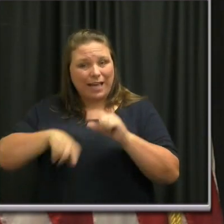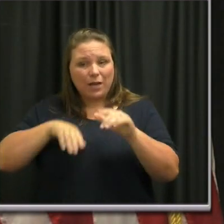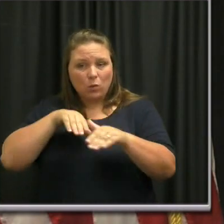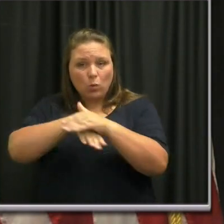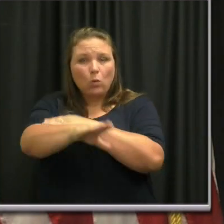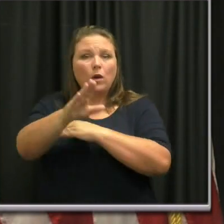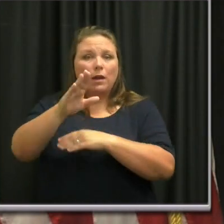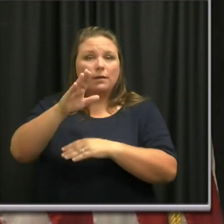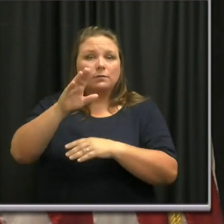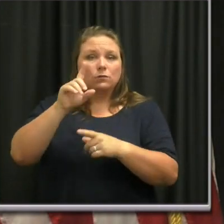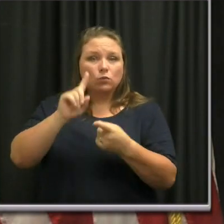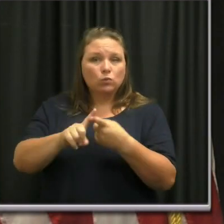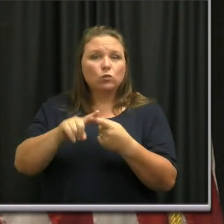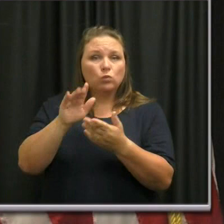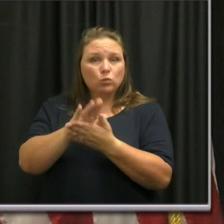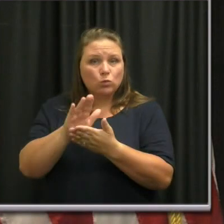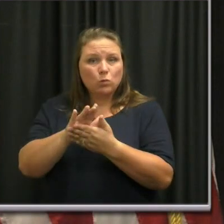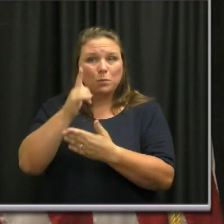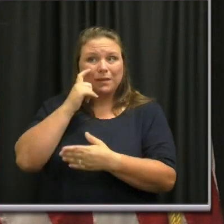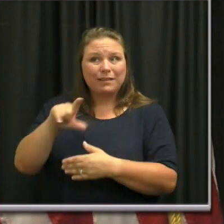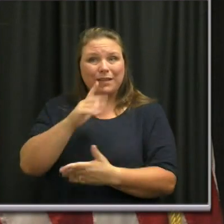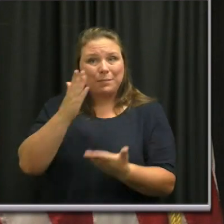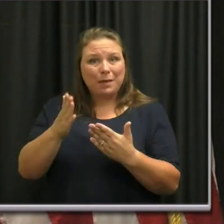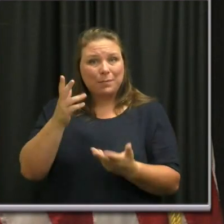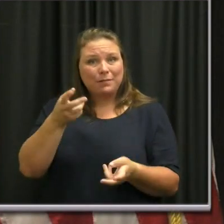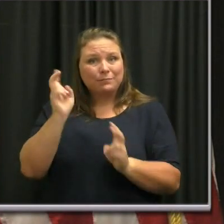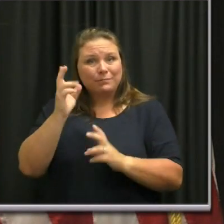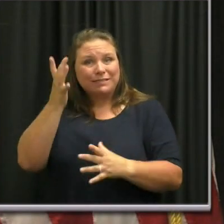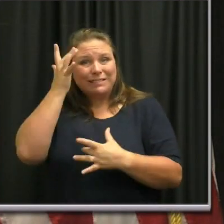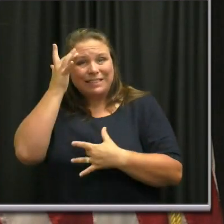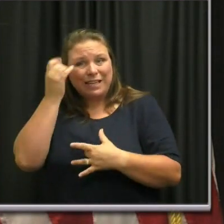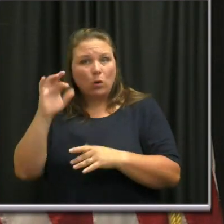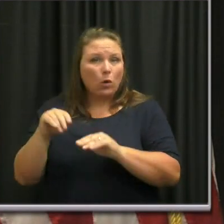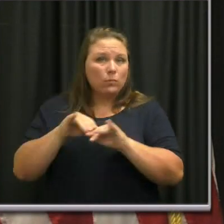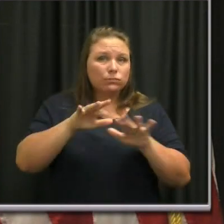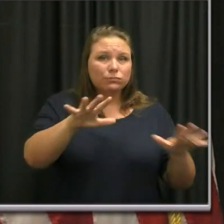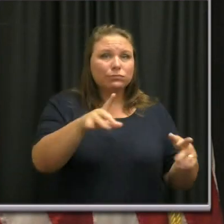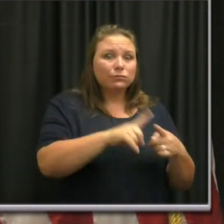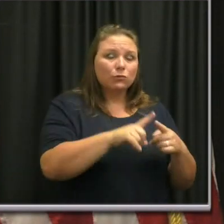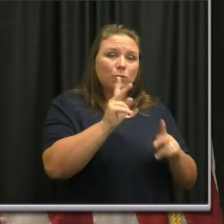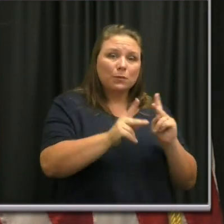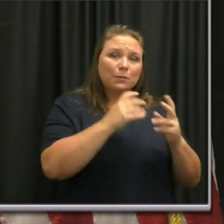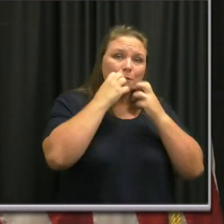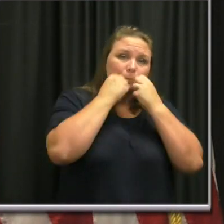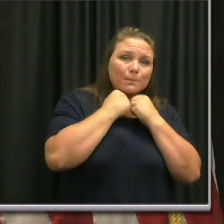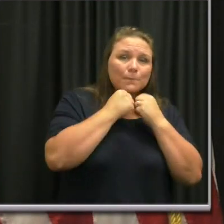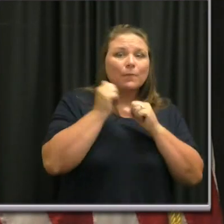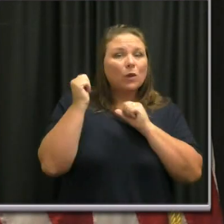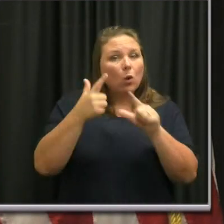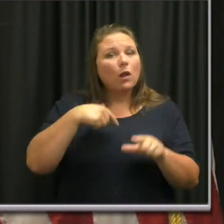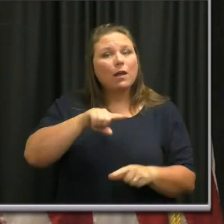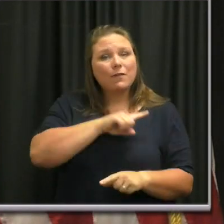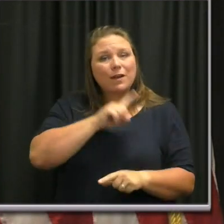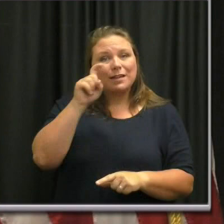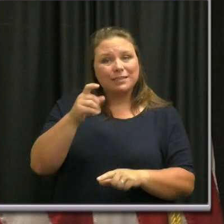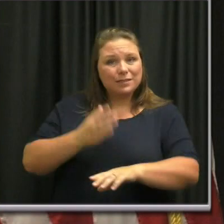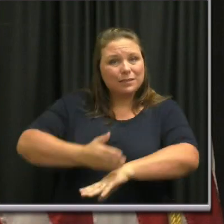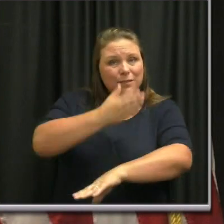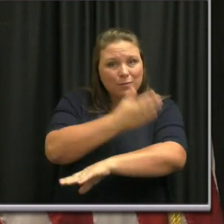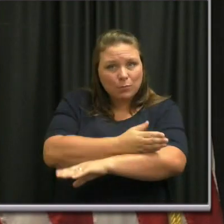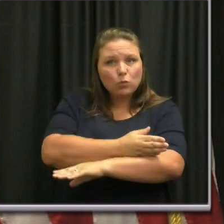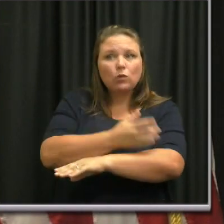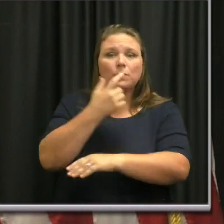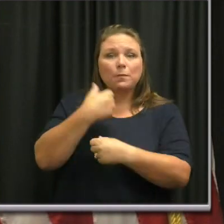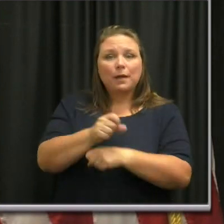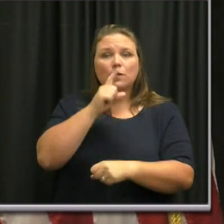ill to the virus or transmitting it to their loved ones, all of us have a long way to go to improve